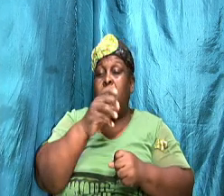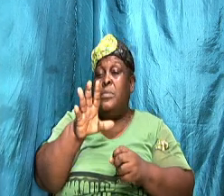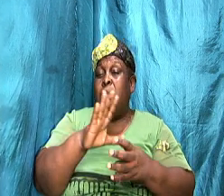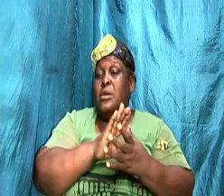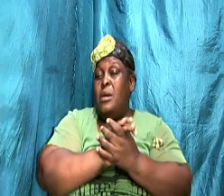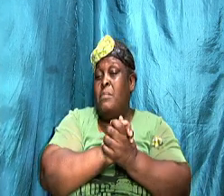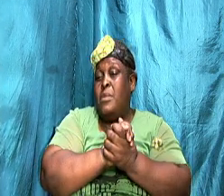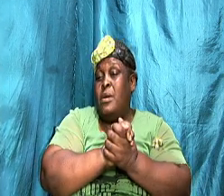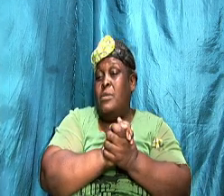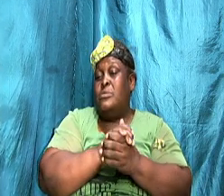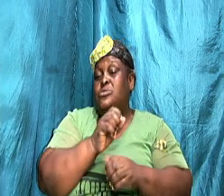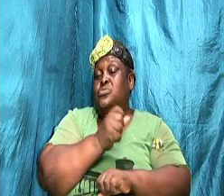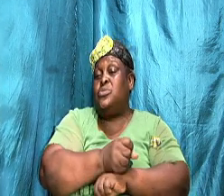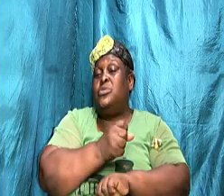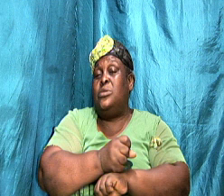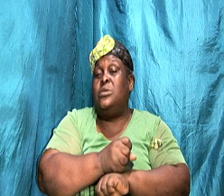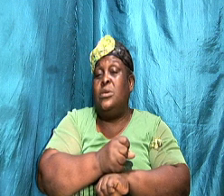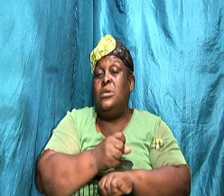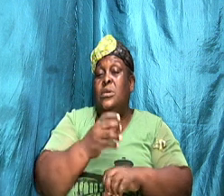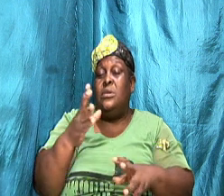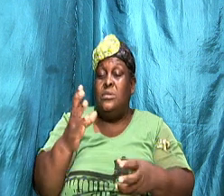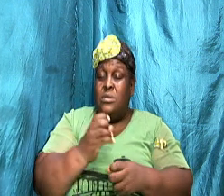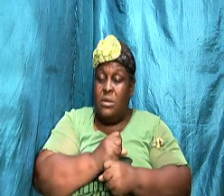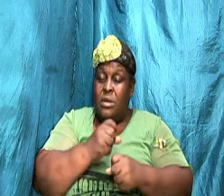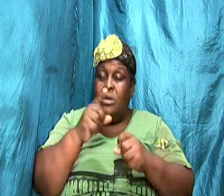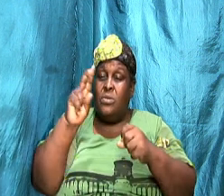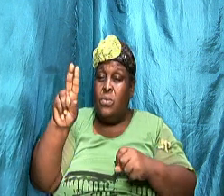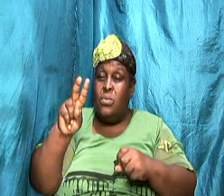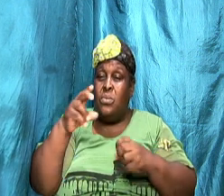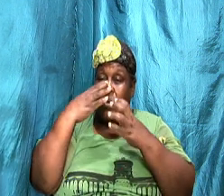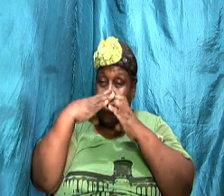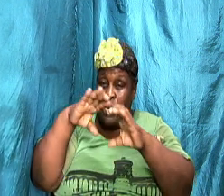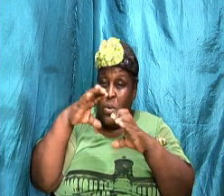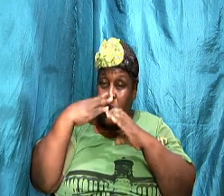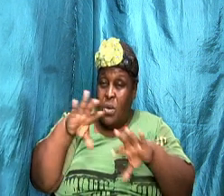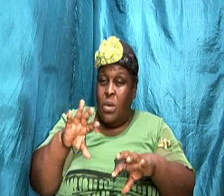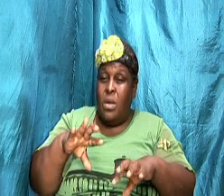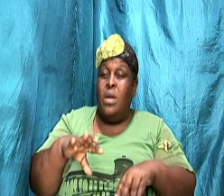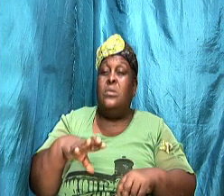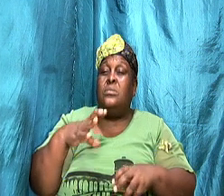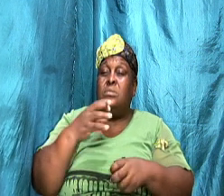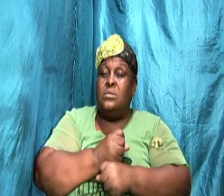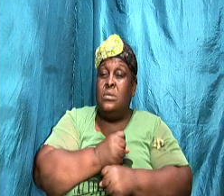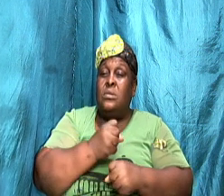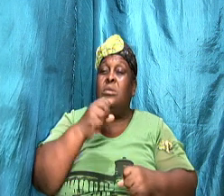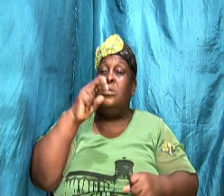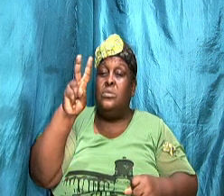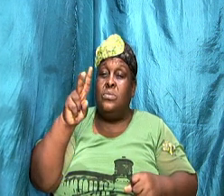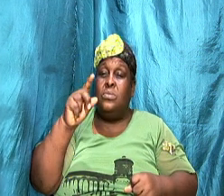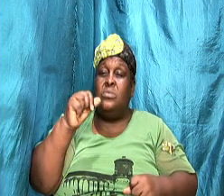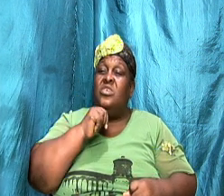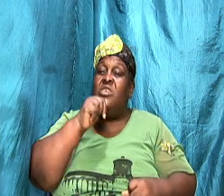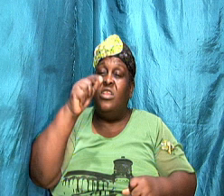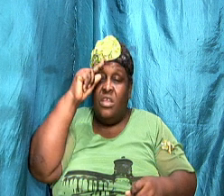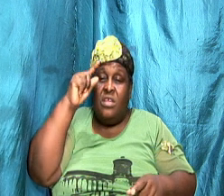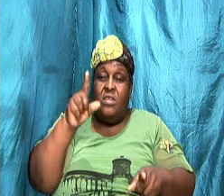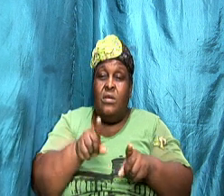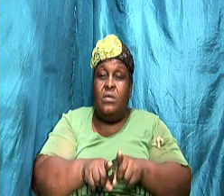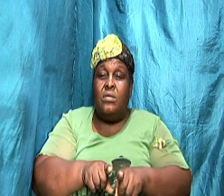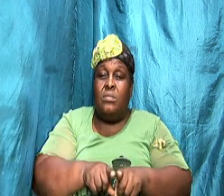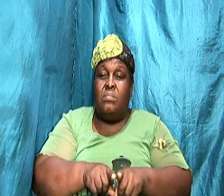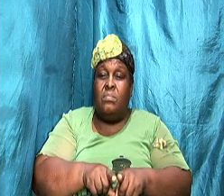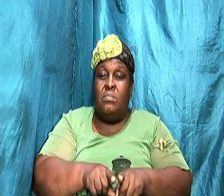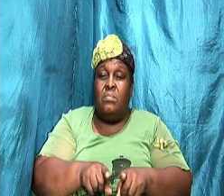to make your marriage work it takes two to quarrel and it takes two to disagree like I said there will be